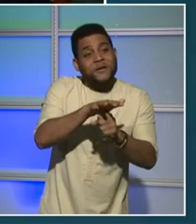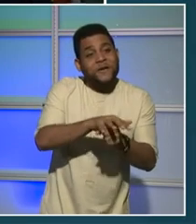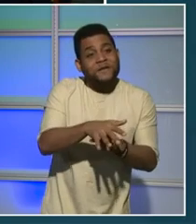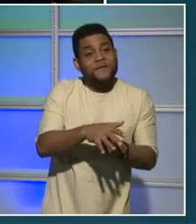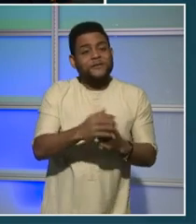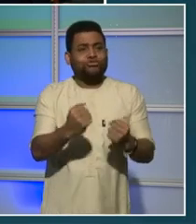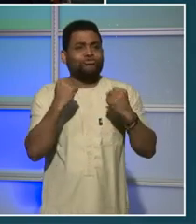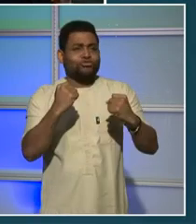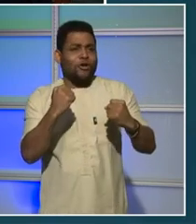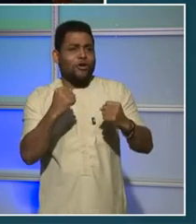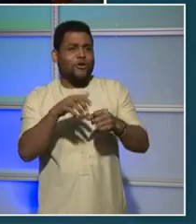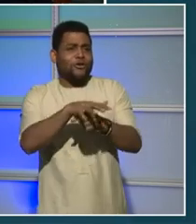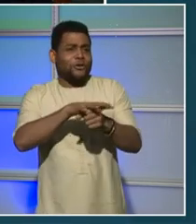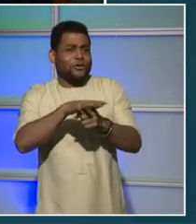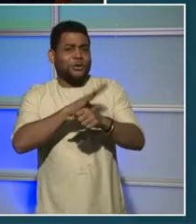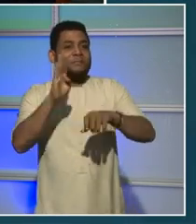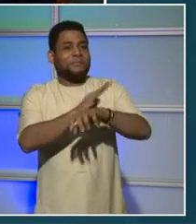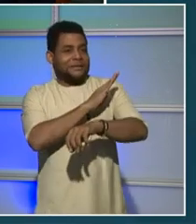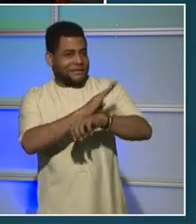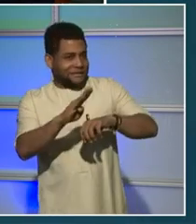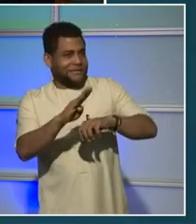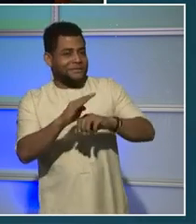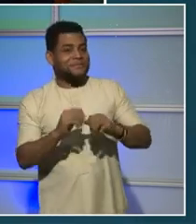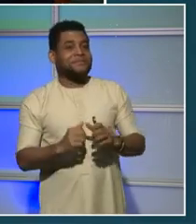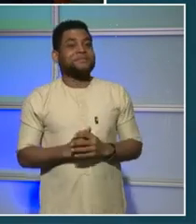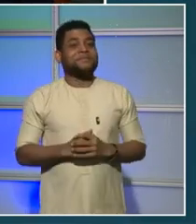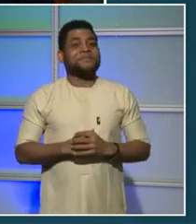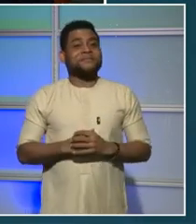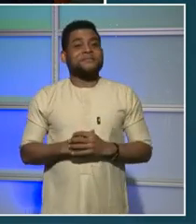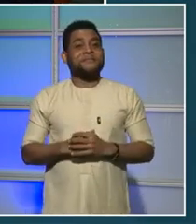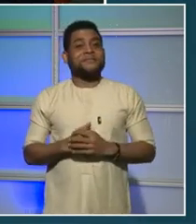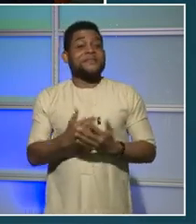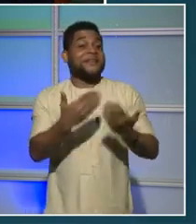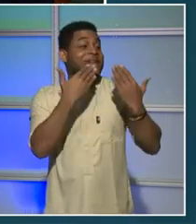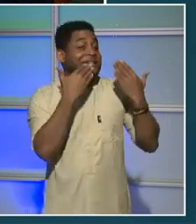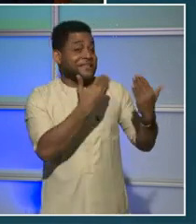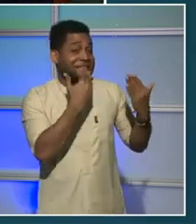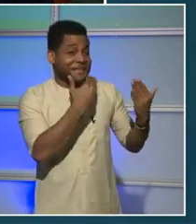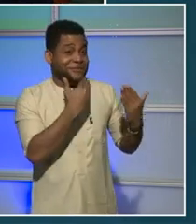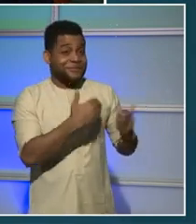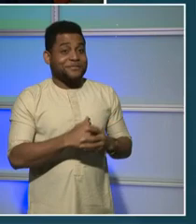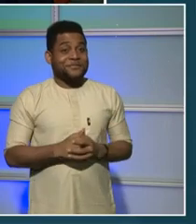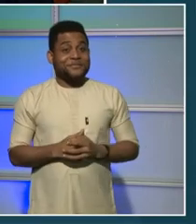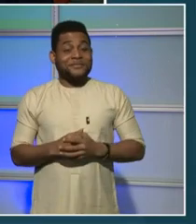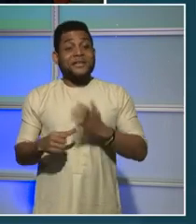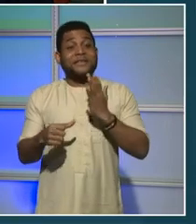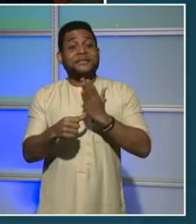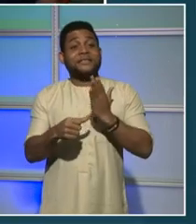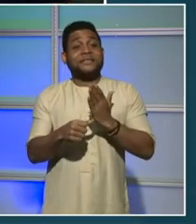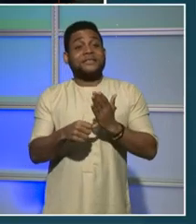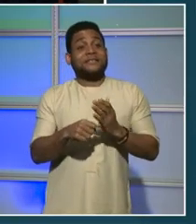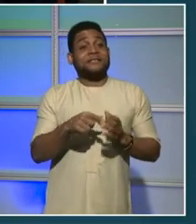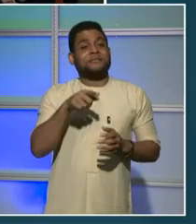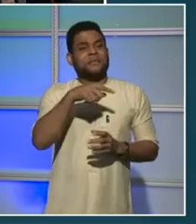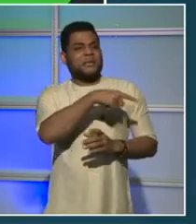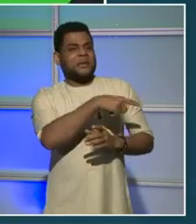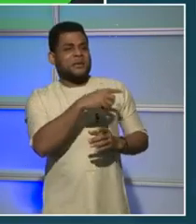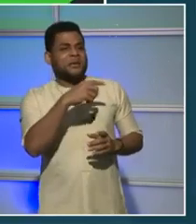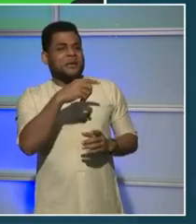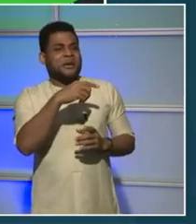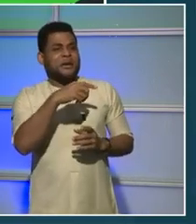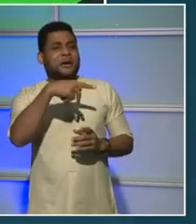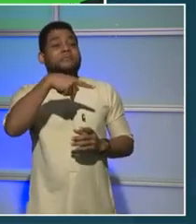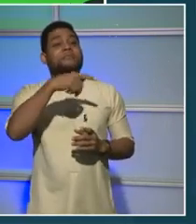Babers and Deputy Mayor Falchicchio. Deputy Mayor Falchicchio, speak now. How are you going to ensure you get the biggest piece of pie with our residents? Deputy Mayor